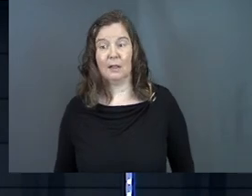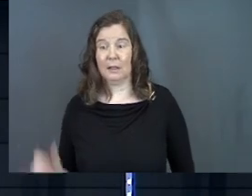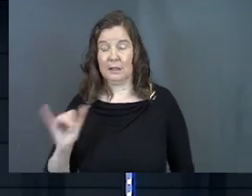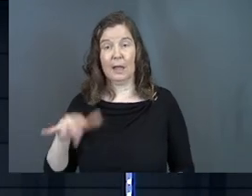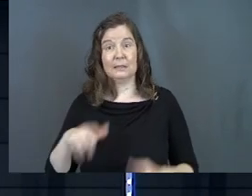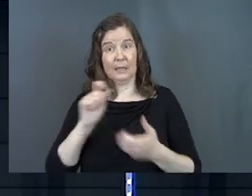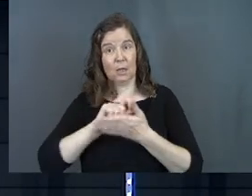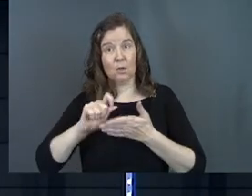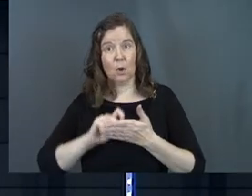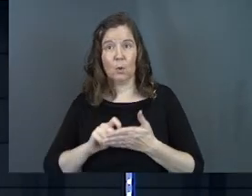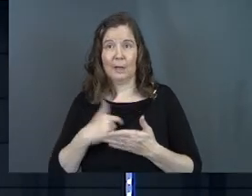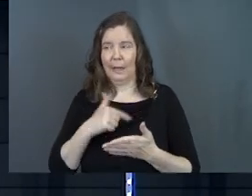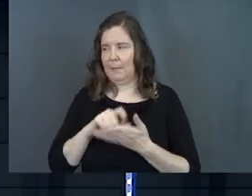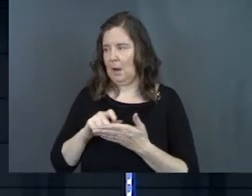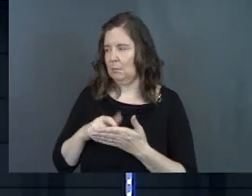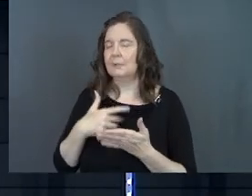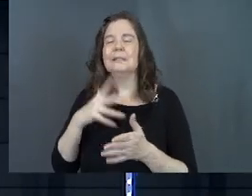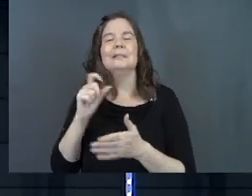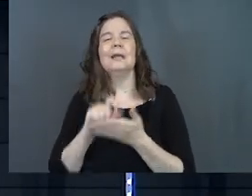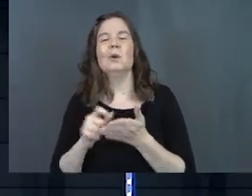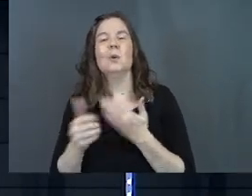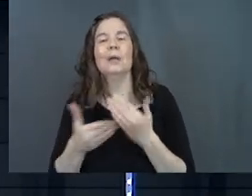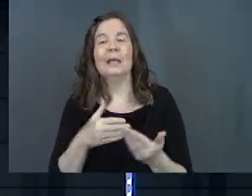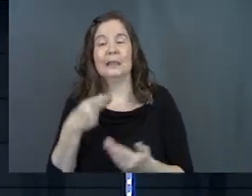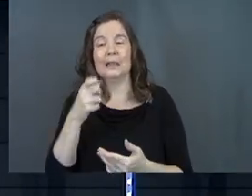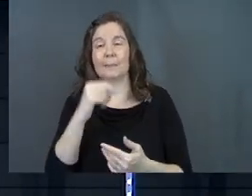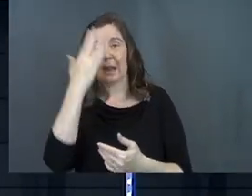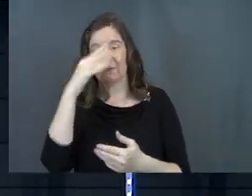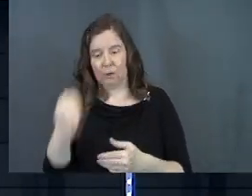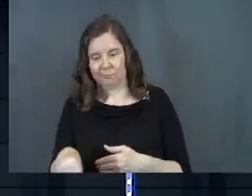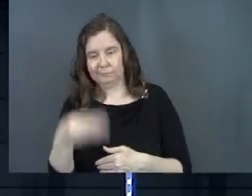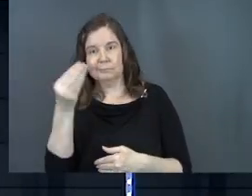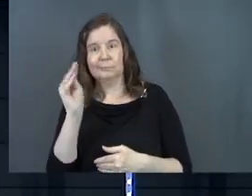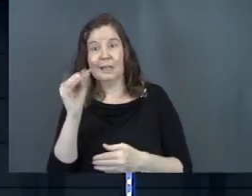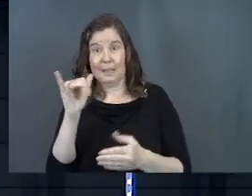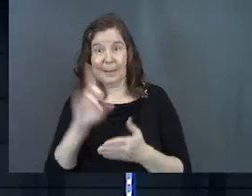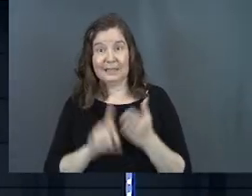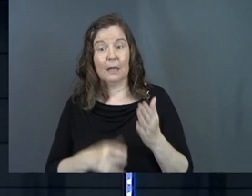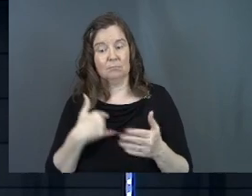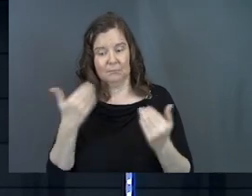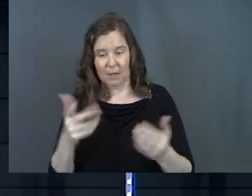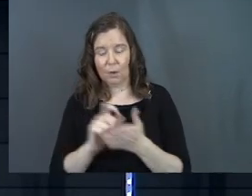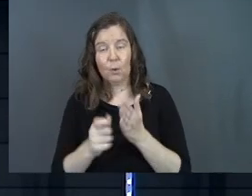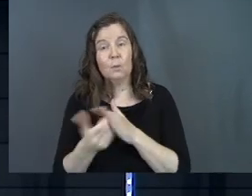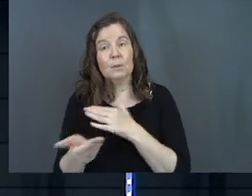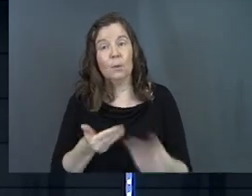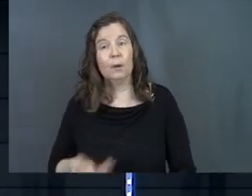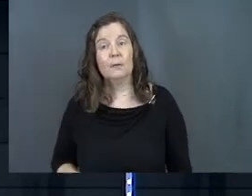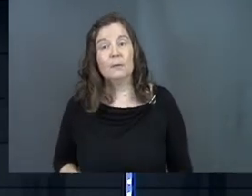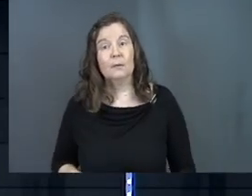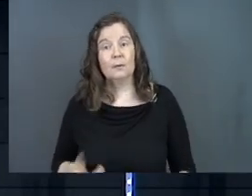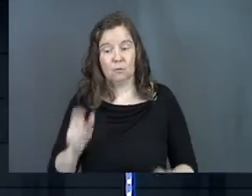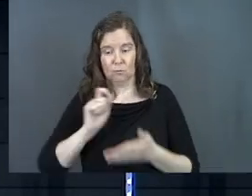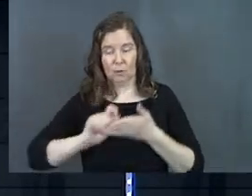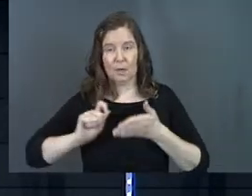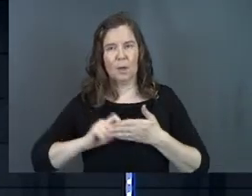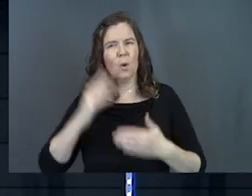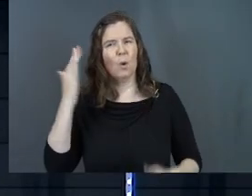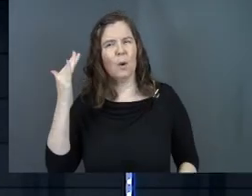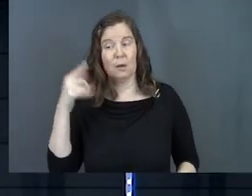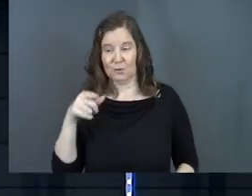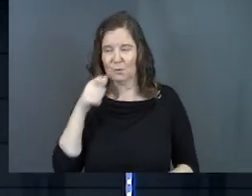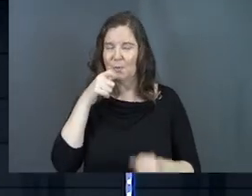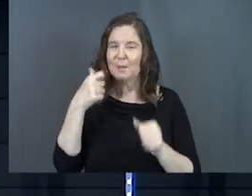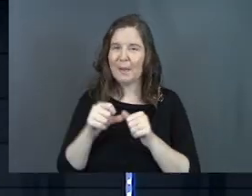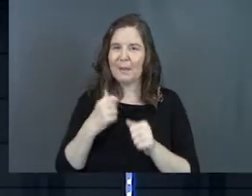Like, take notes. I'm not a note taker. Take notes anyway. There's a pen in front of you. That's by design. Take notes anyway. Write it down. Why?